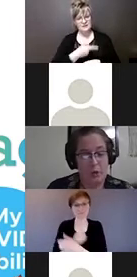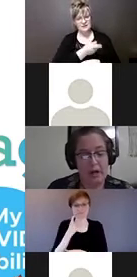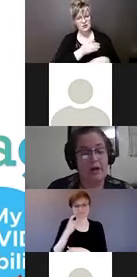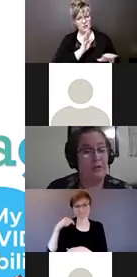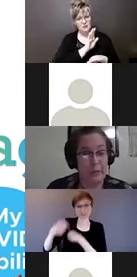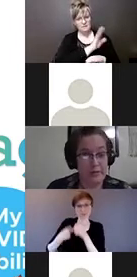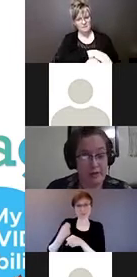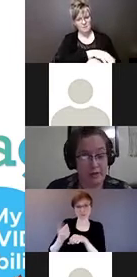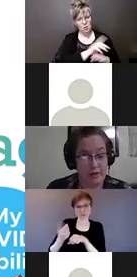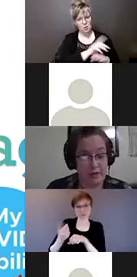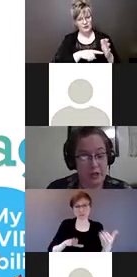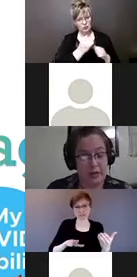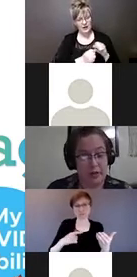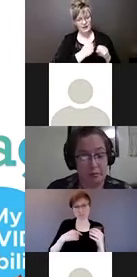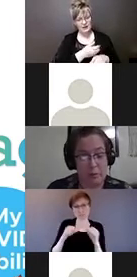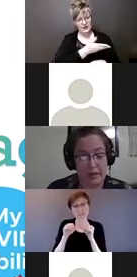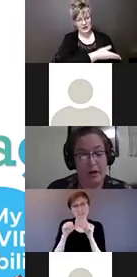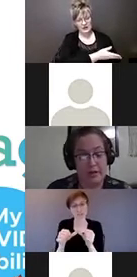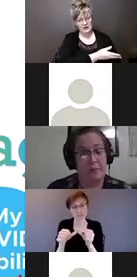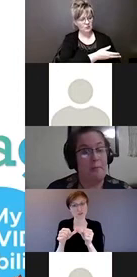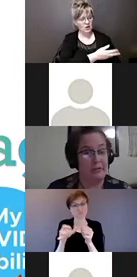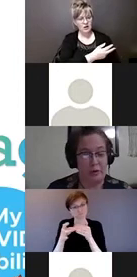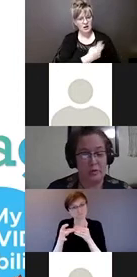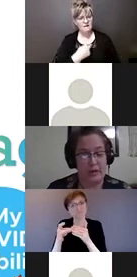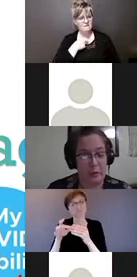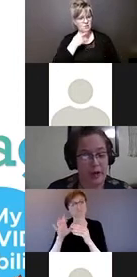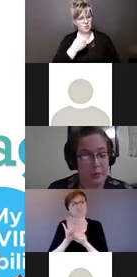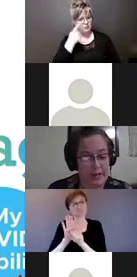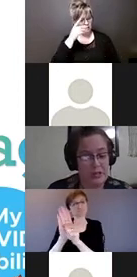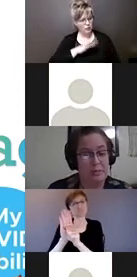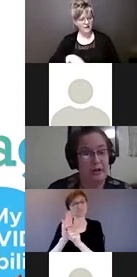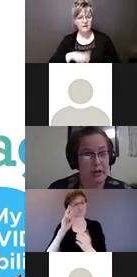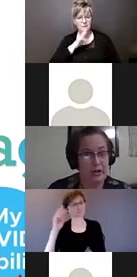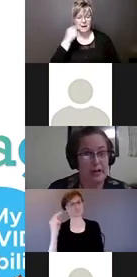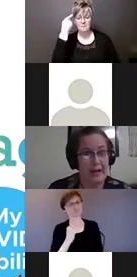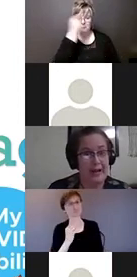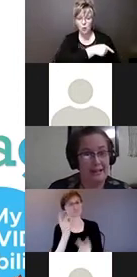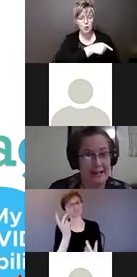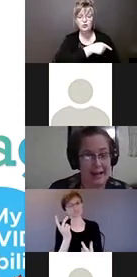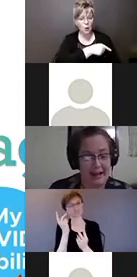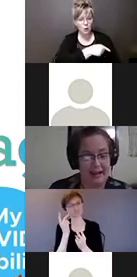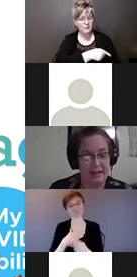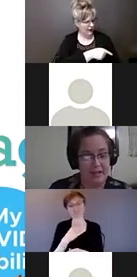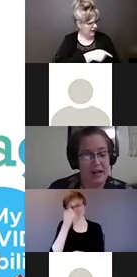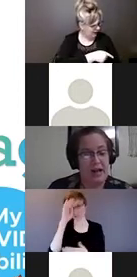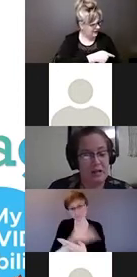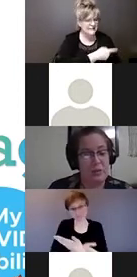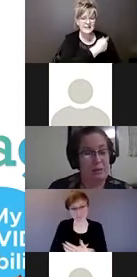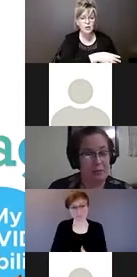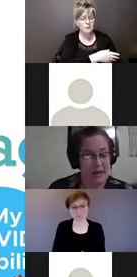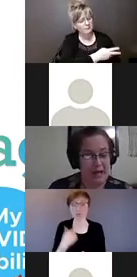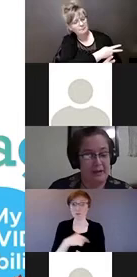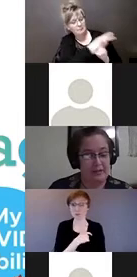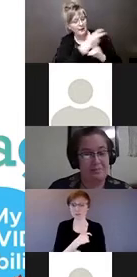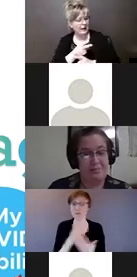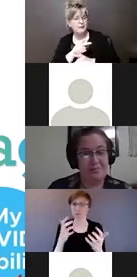We aren't the voices of our children, but we are their microphones and we are ready to be heard and lend a hand as we